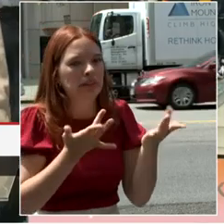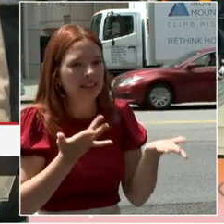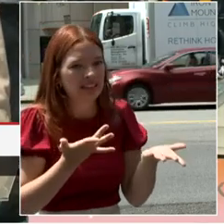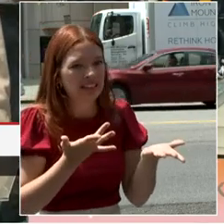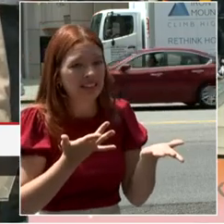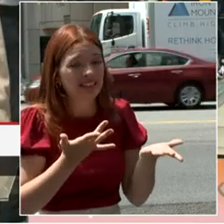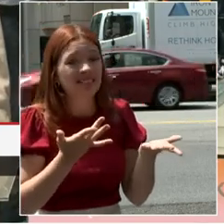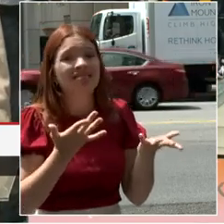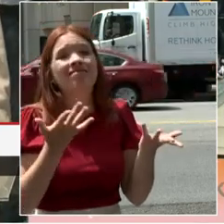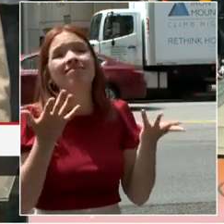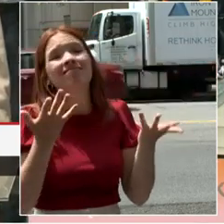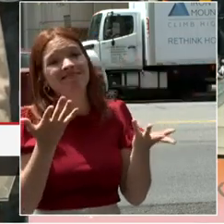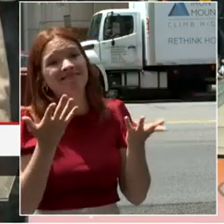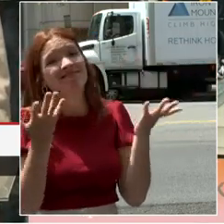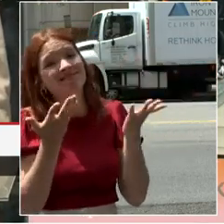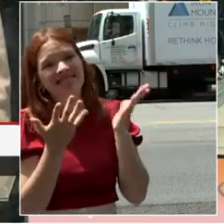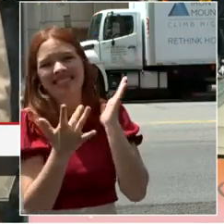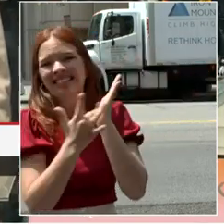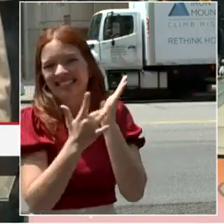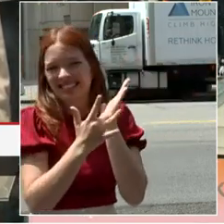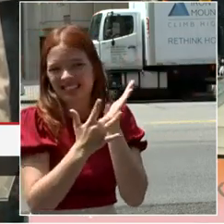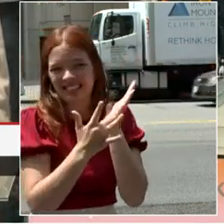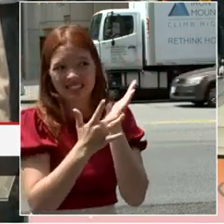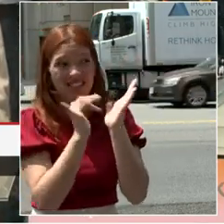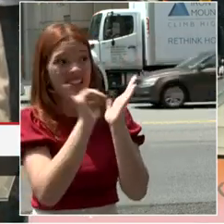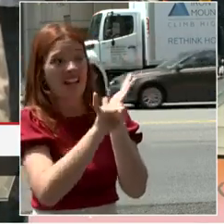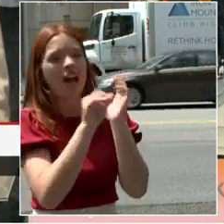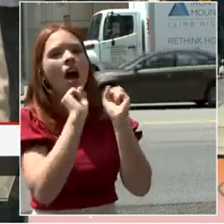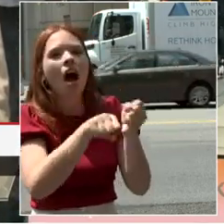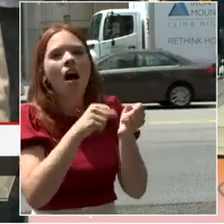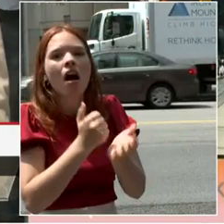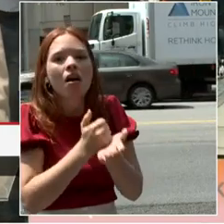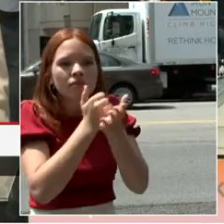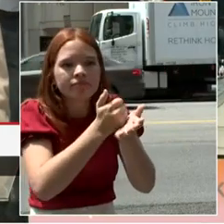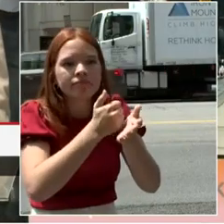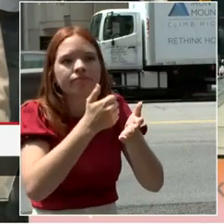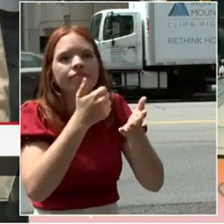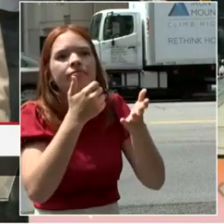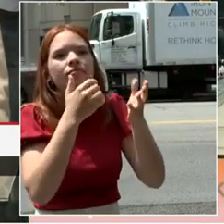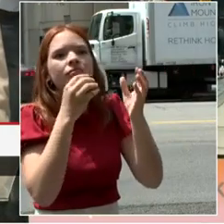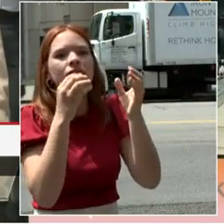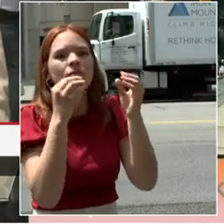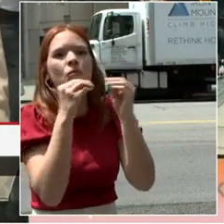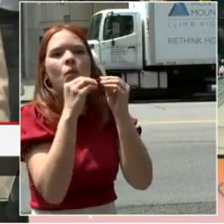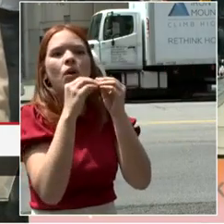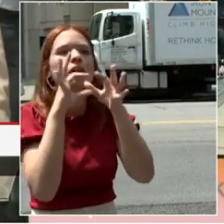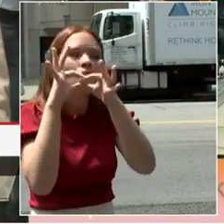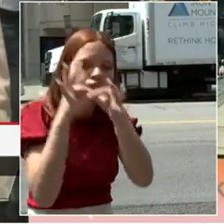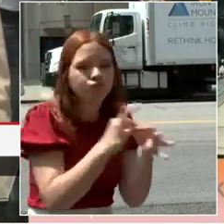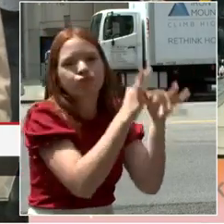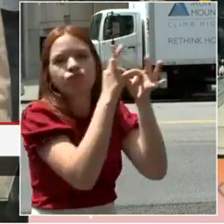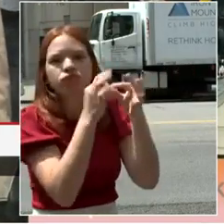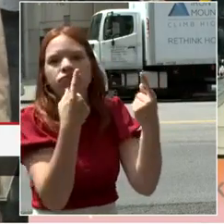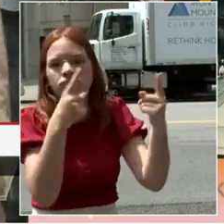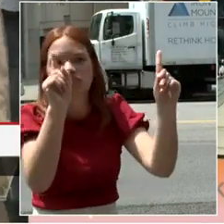and a fix that could potentially make us safer on the road. So it will have my full attention.